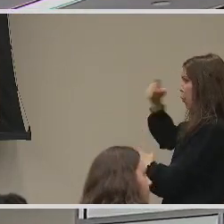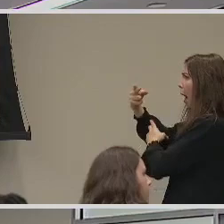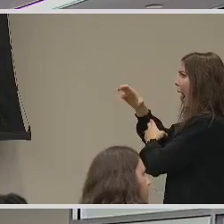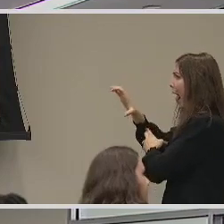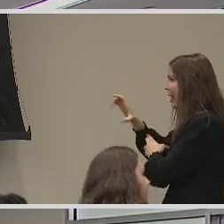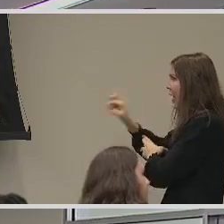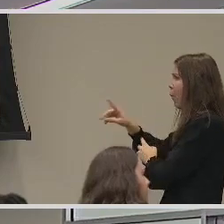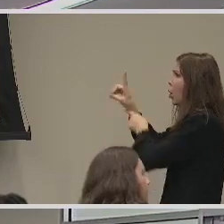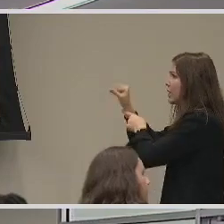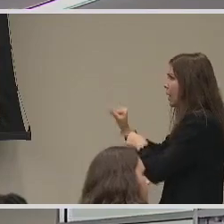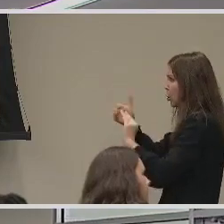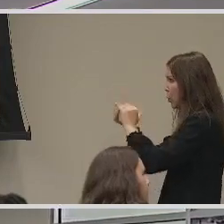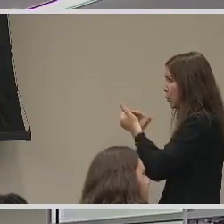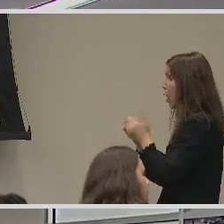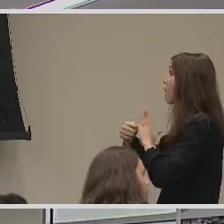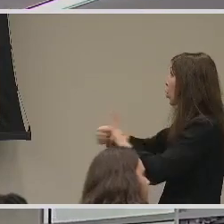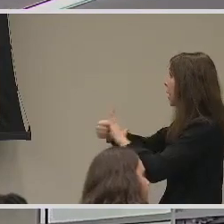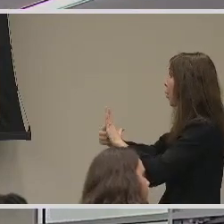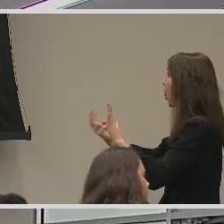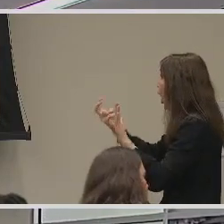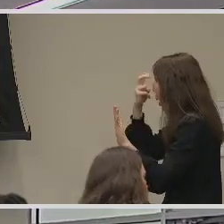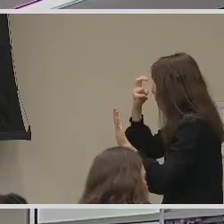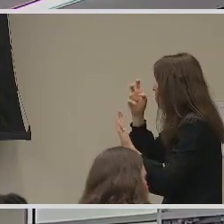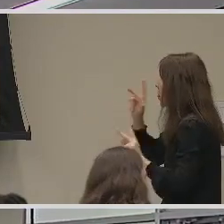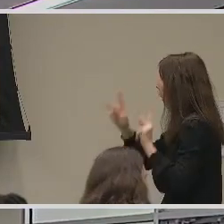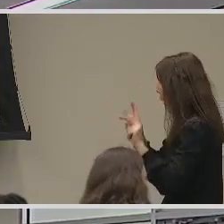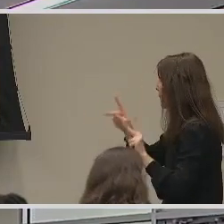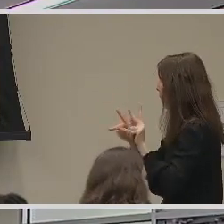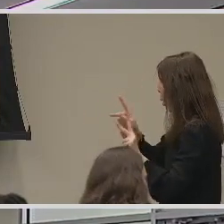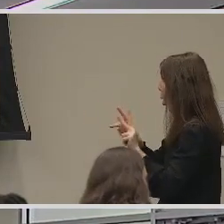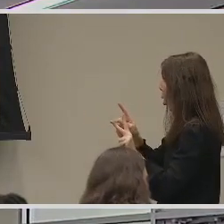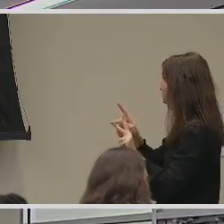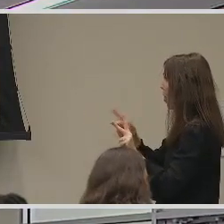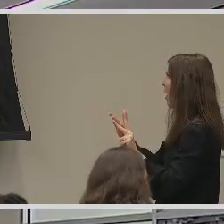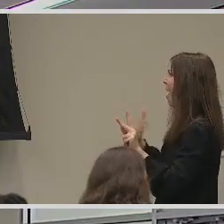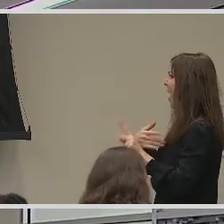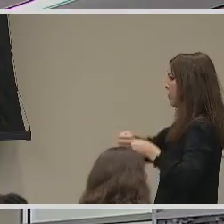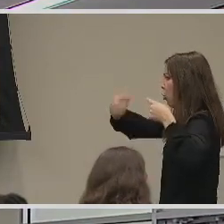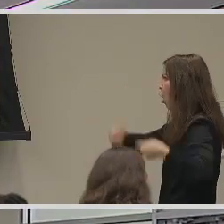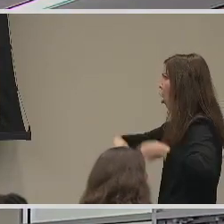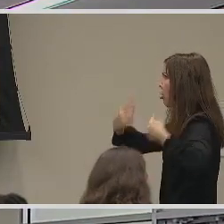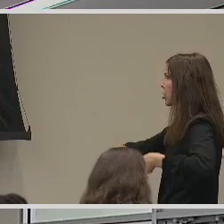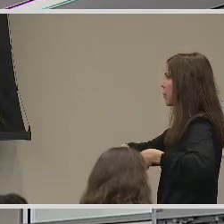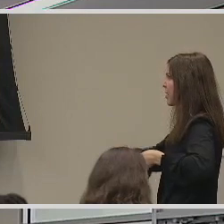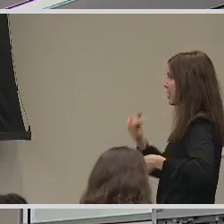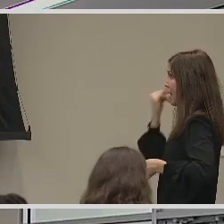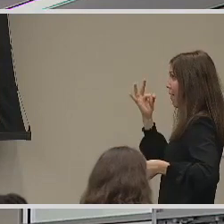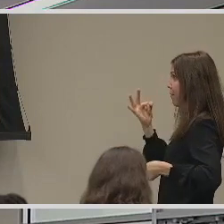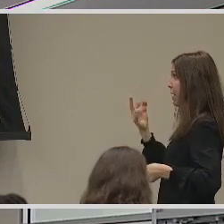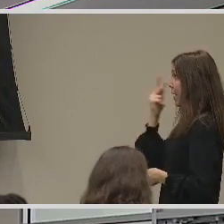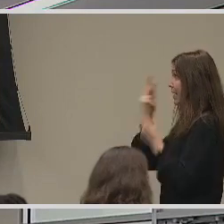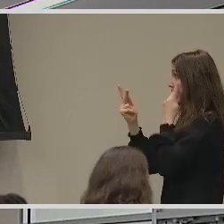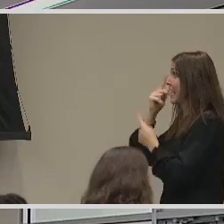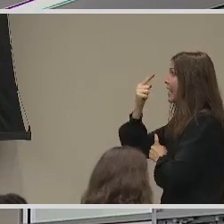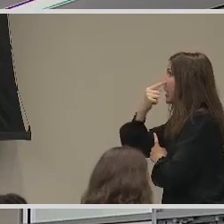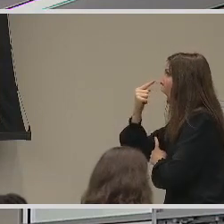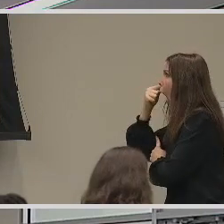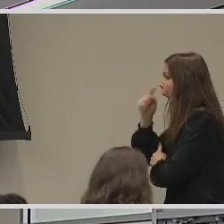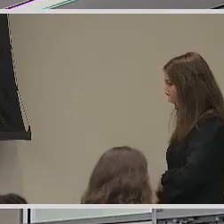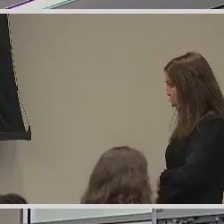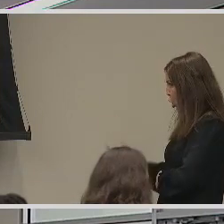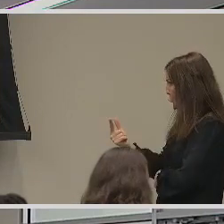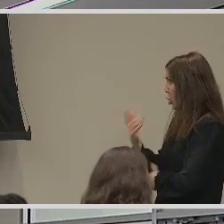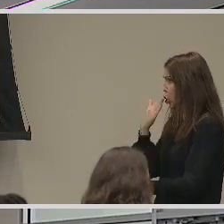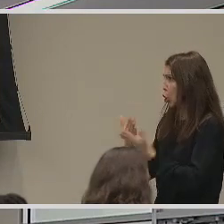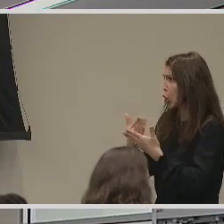For example, that blind people have arguments about whether seeing-eye dogs are a good thing. You should be able to get around without